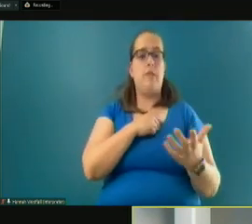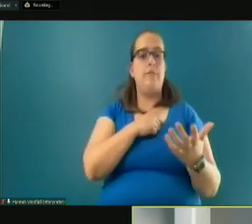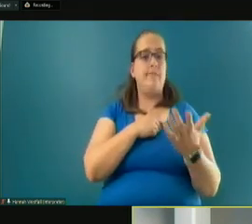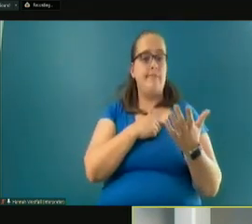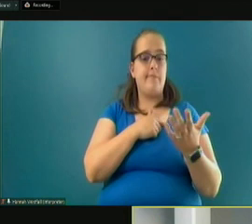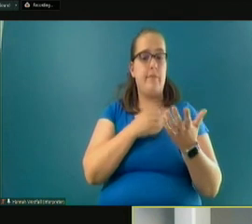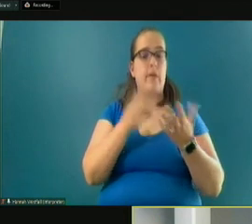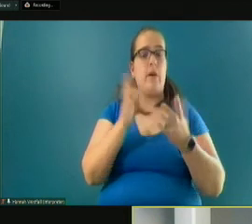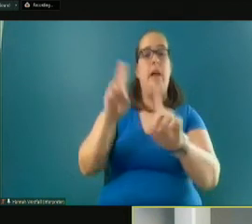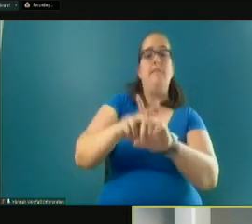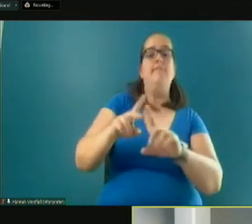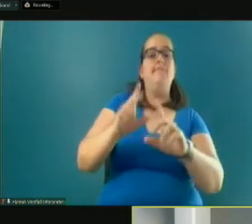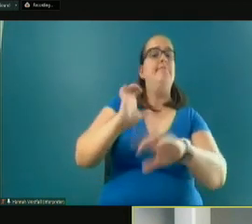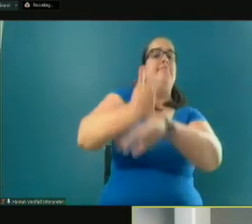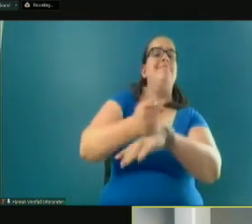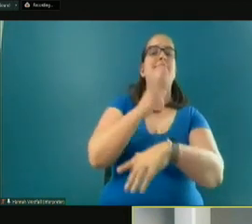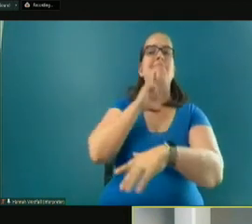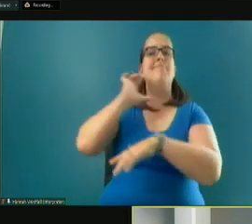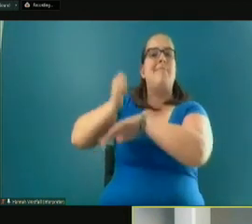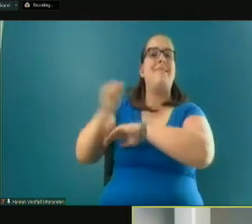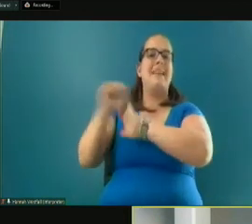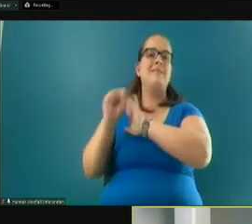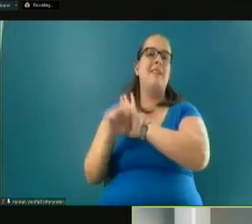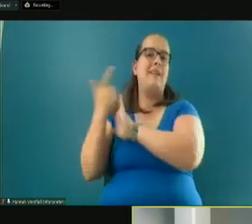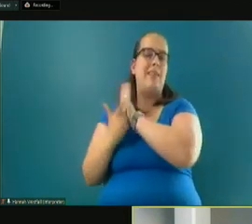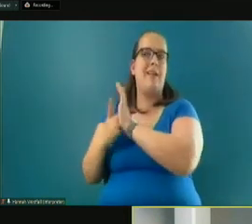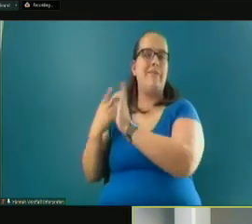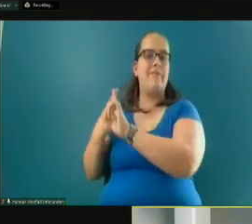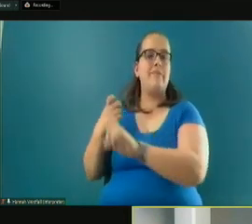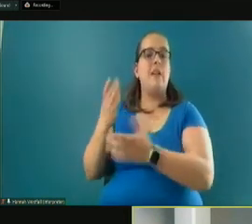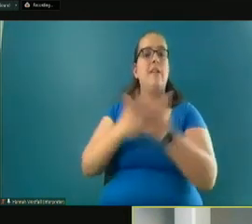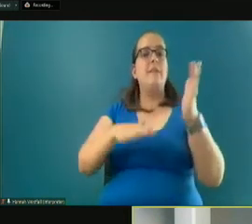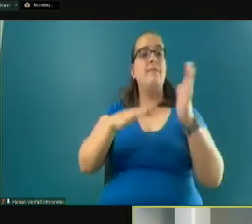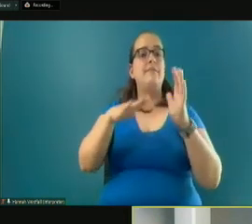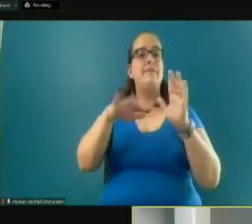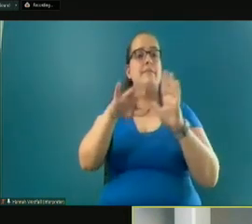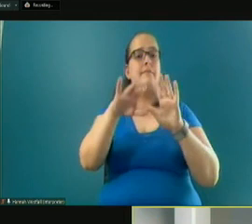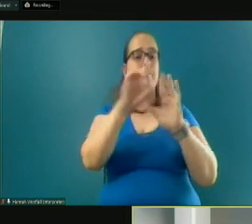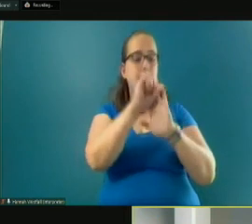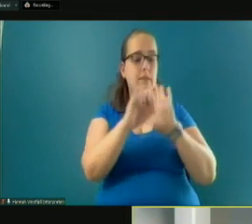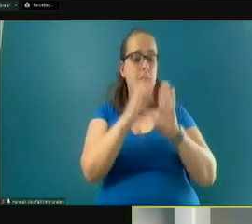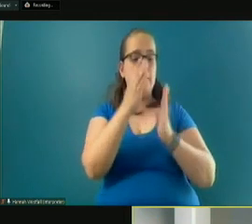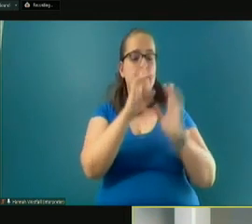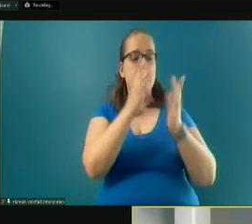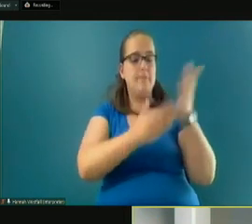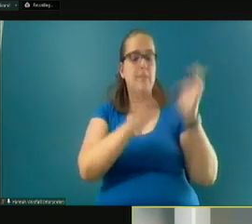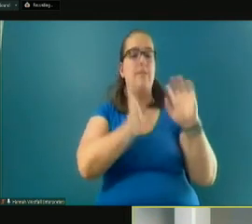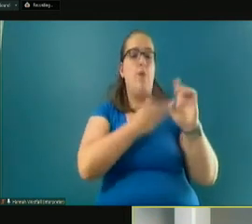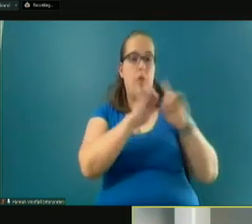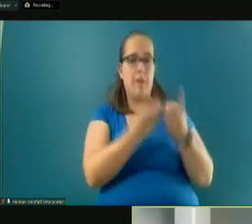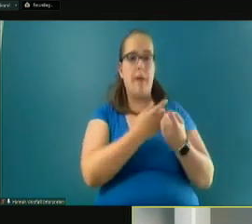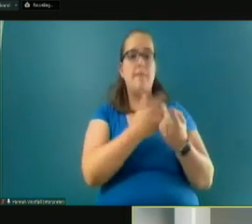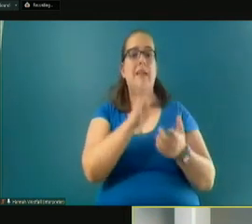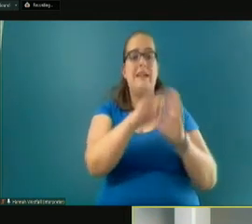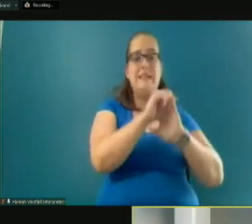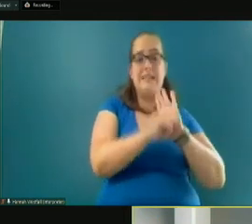in state law. Some parts of our department, we're agents of the state, and other parts of our department, we're administering state law,